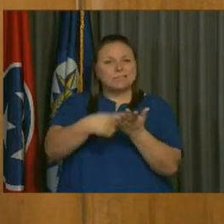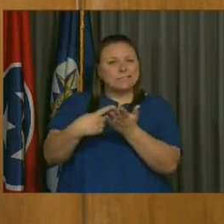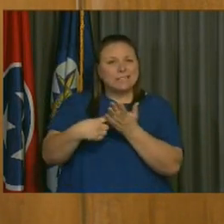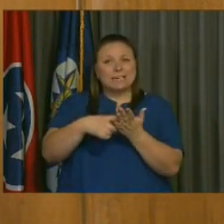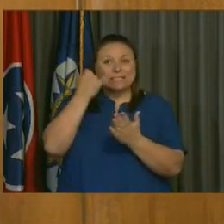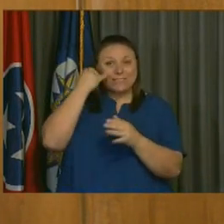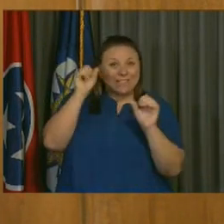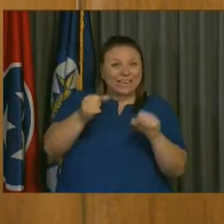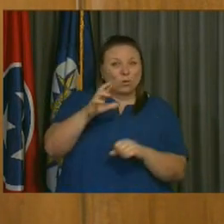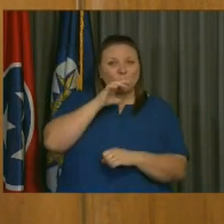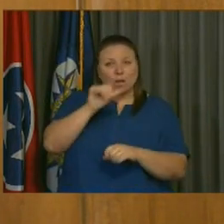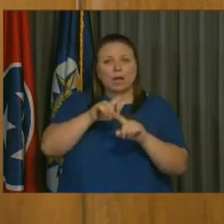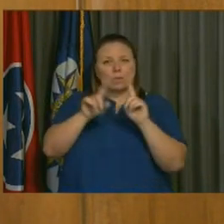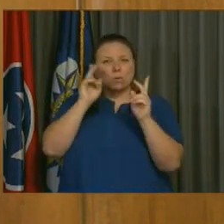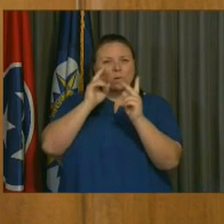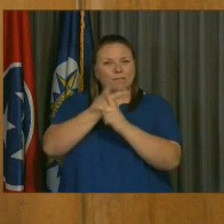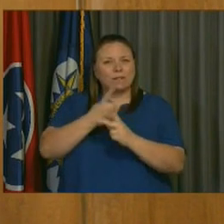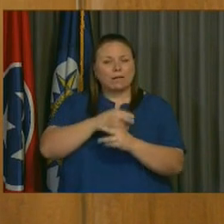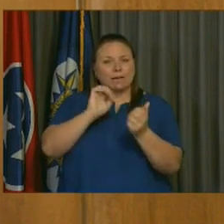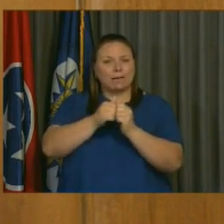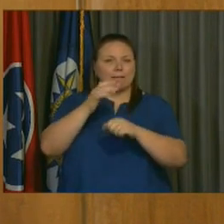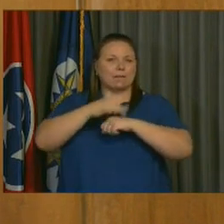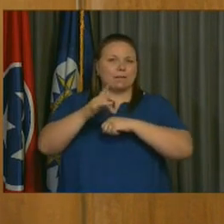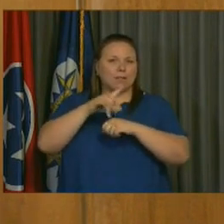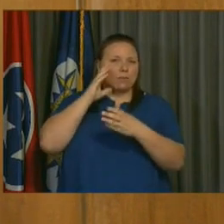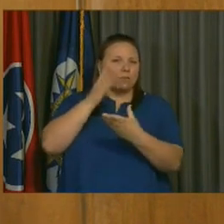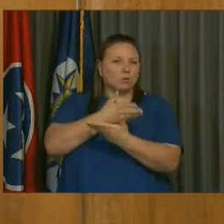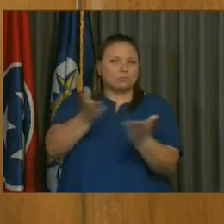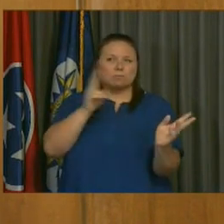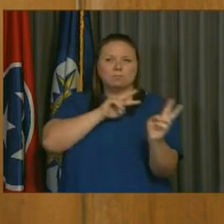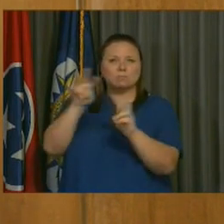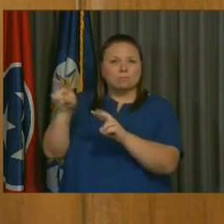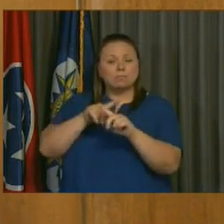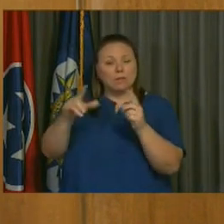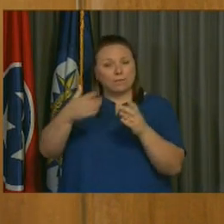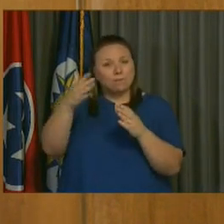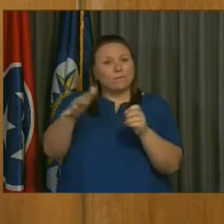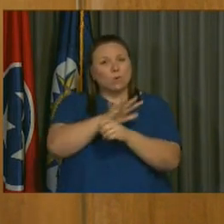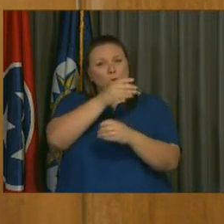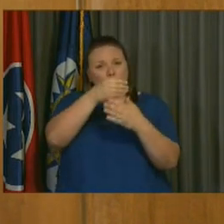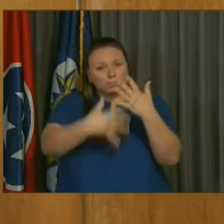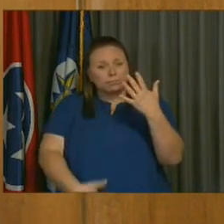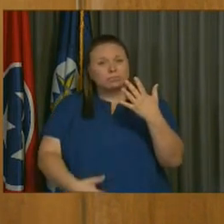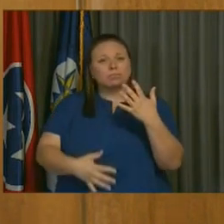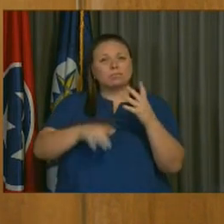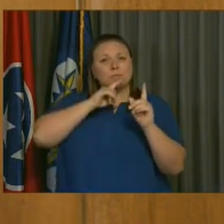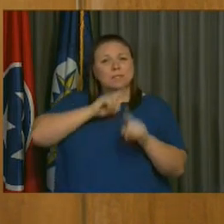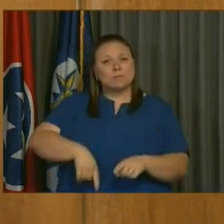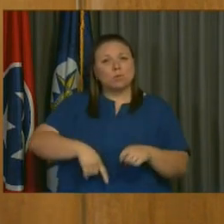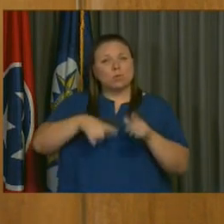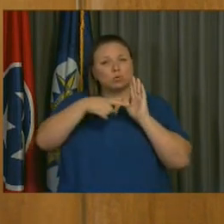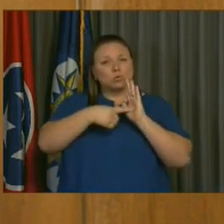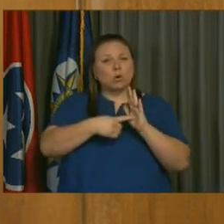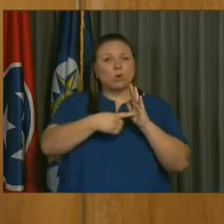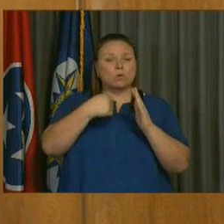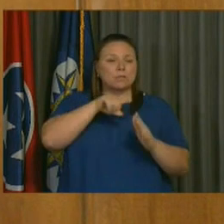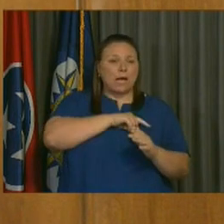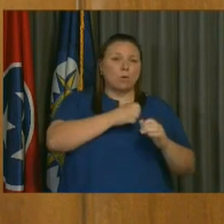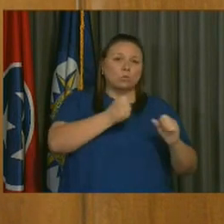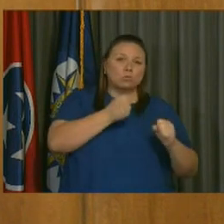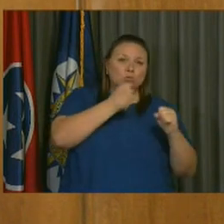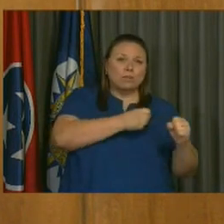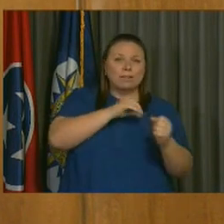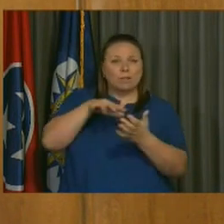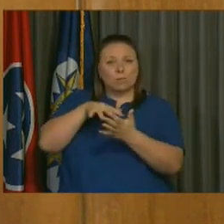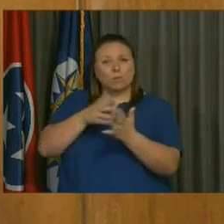do that or not, but one way or another we'll try and make that available to the public. But its full report outlines further financial strengths and weaknesses of the